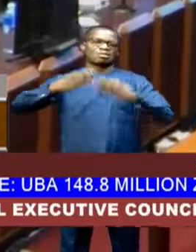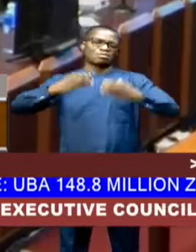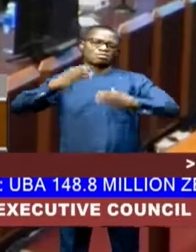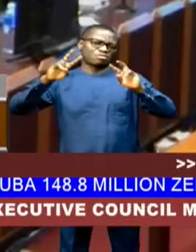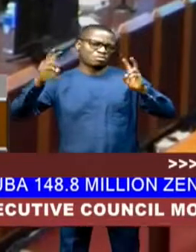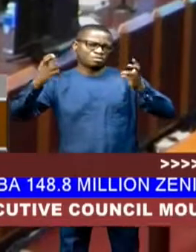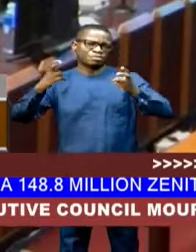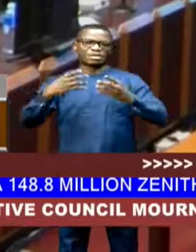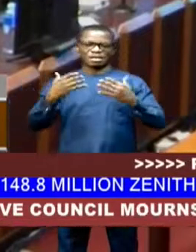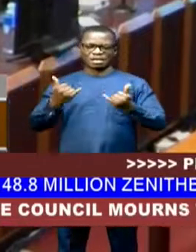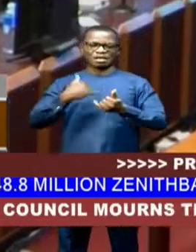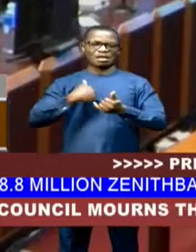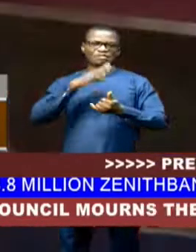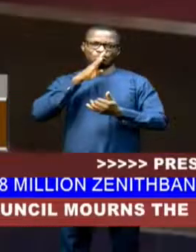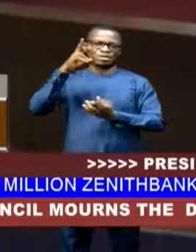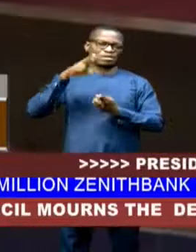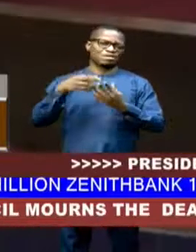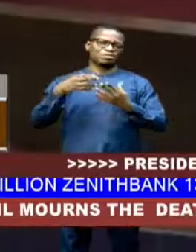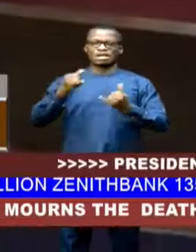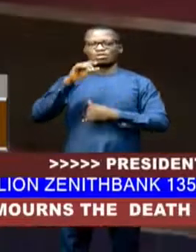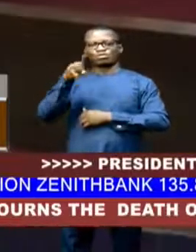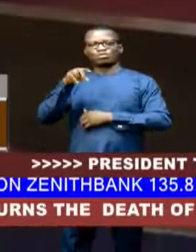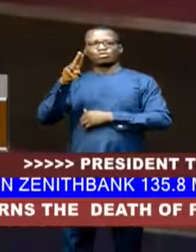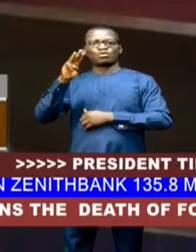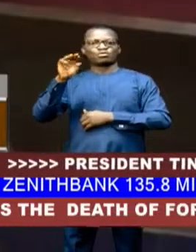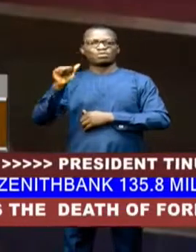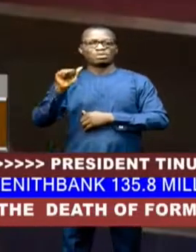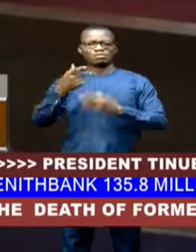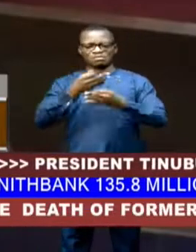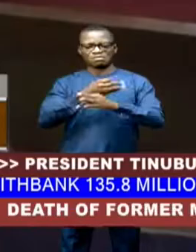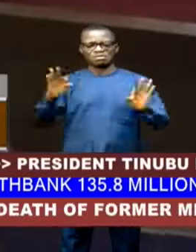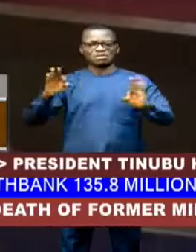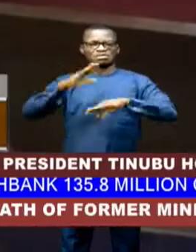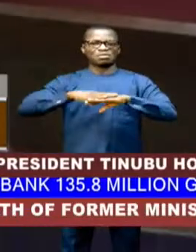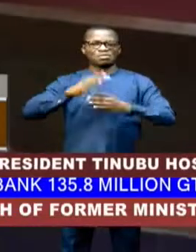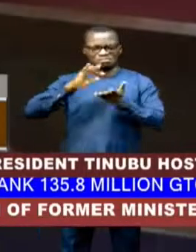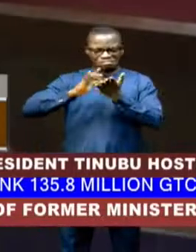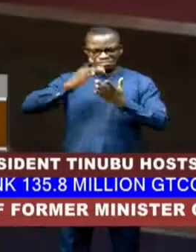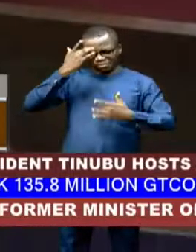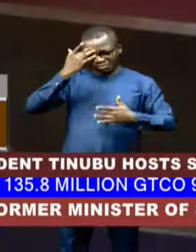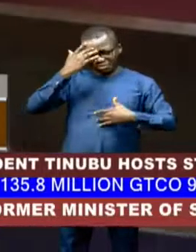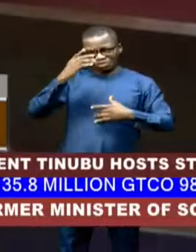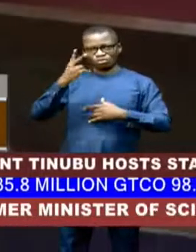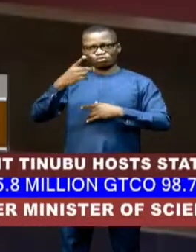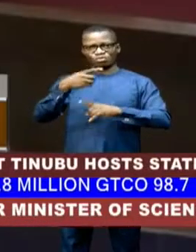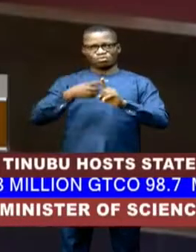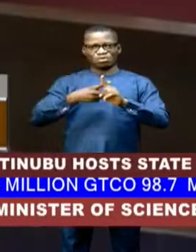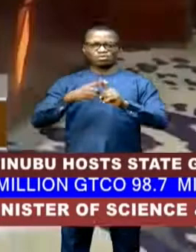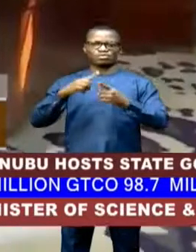by a remission. Zuma was freed on medical parole just two months into his jail term.